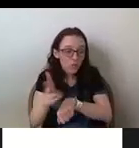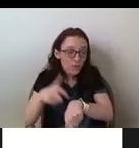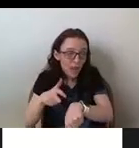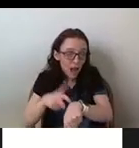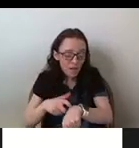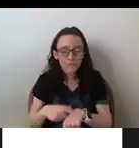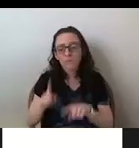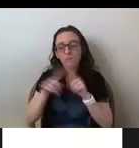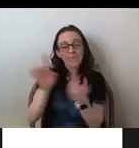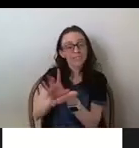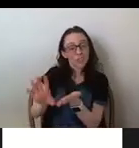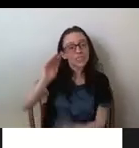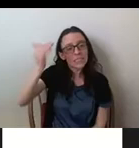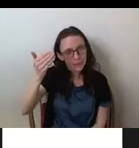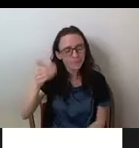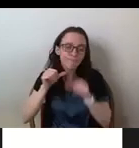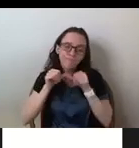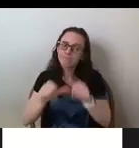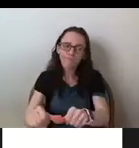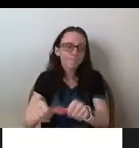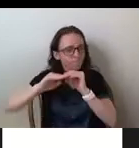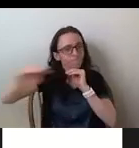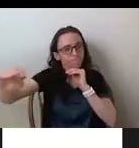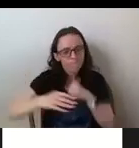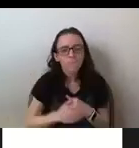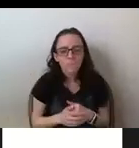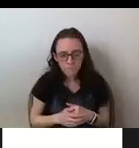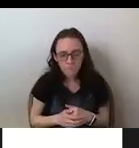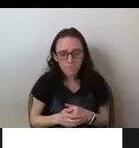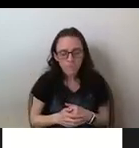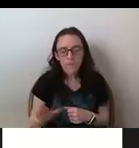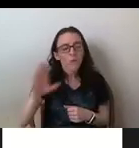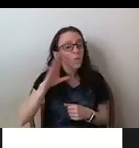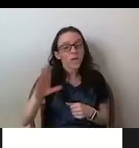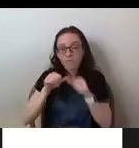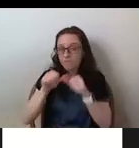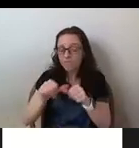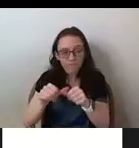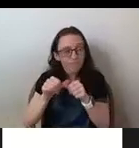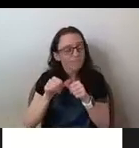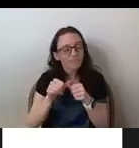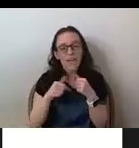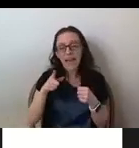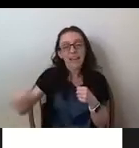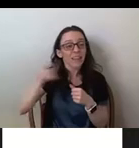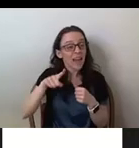to remain consistent. They will persist through and find new discourses to use.